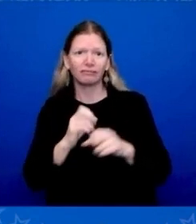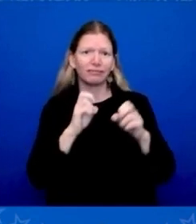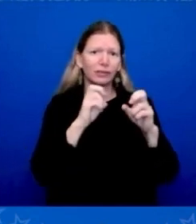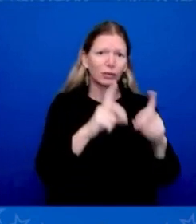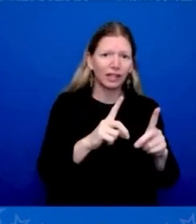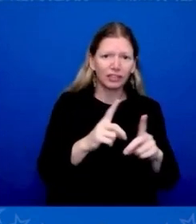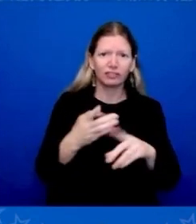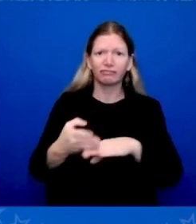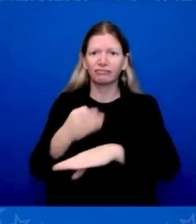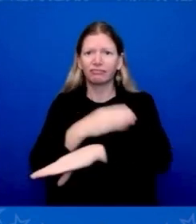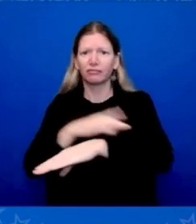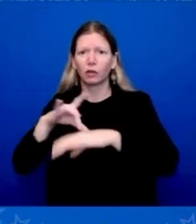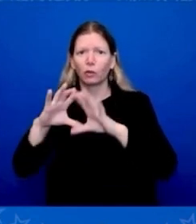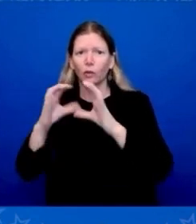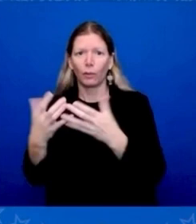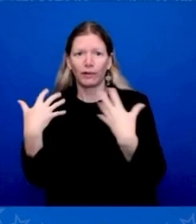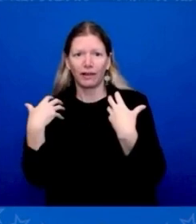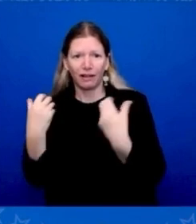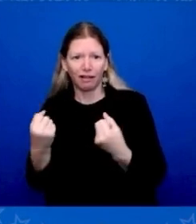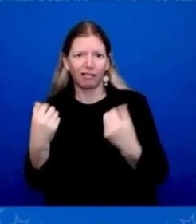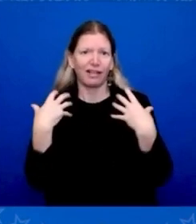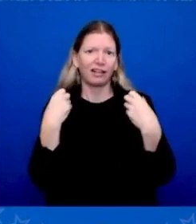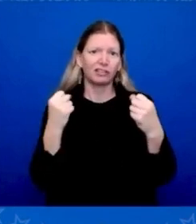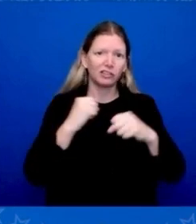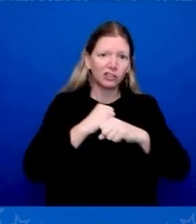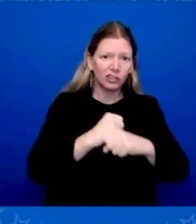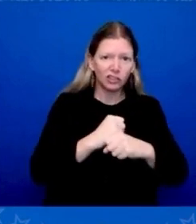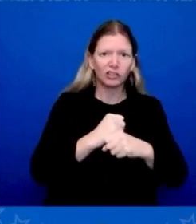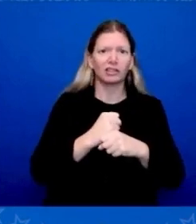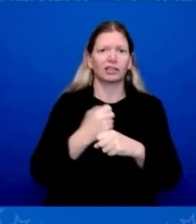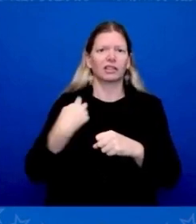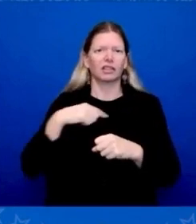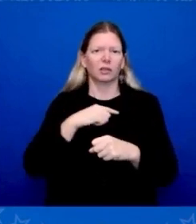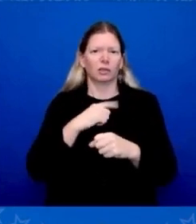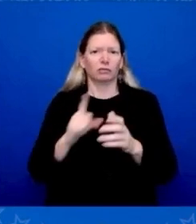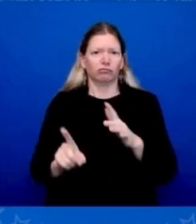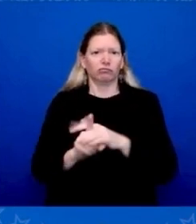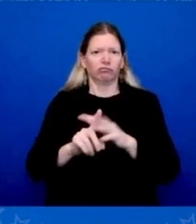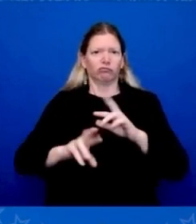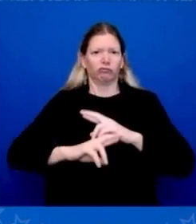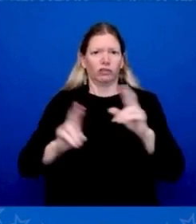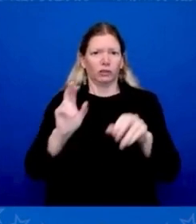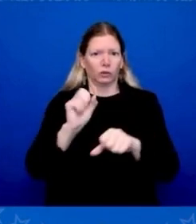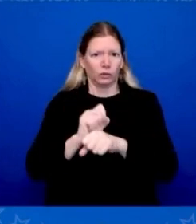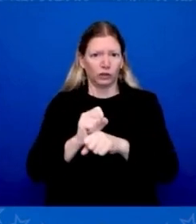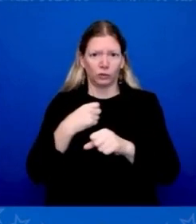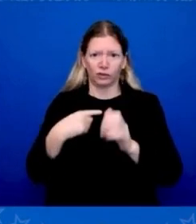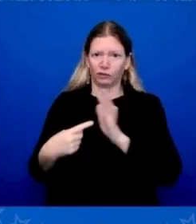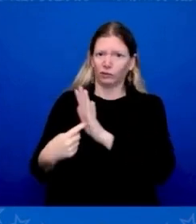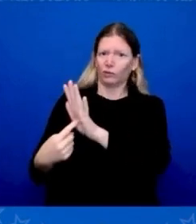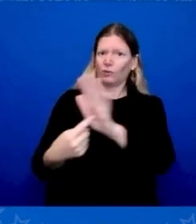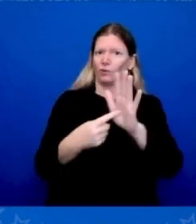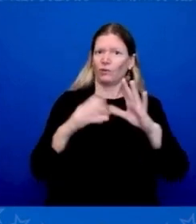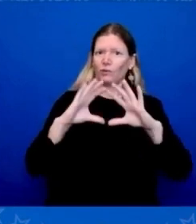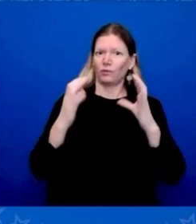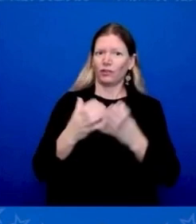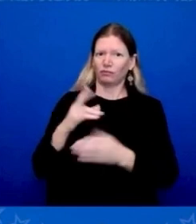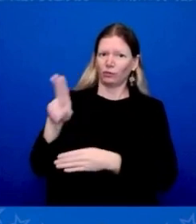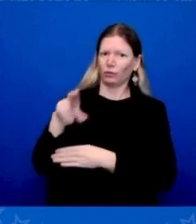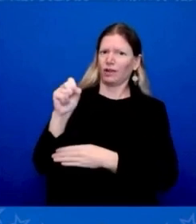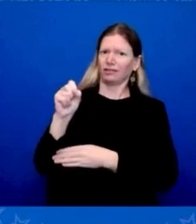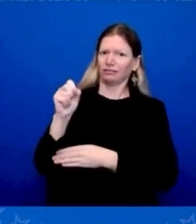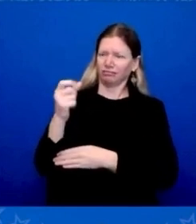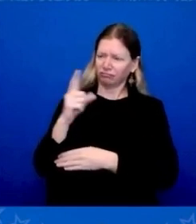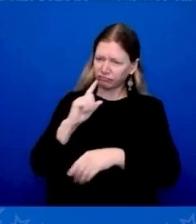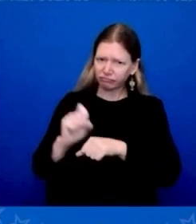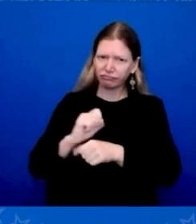showed the world the United States is a partner with a positive vision for our shared future. As the G20, we — at the